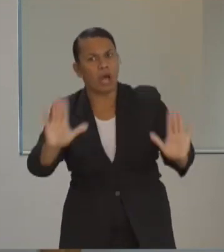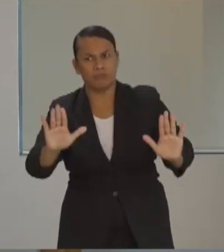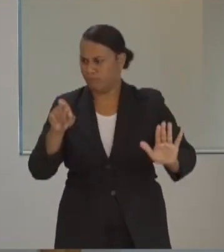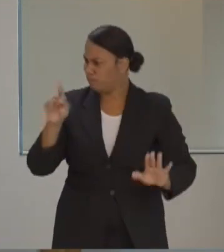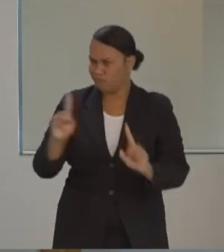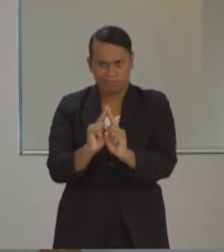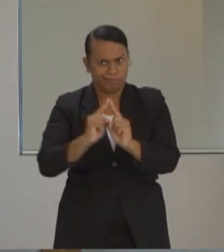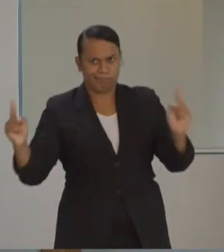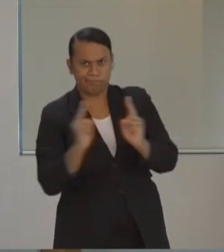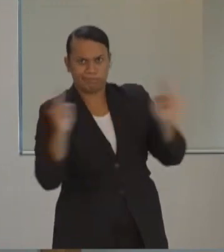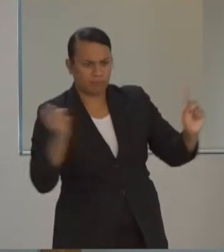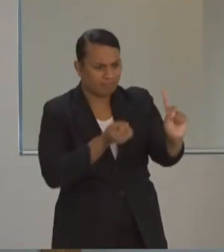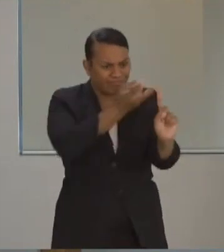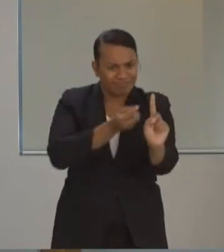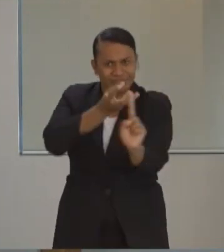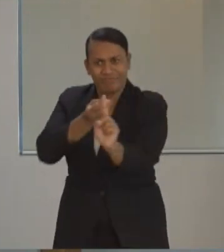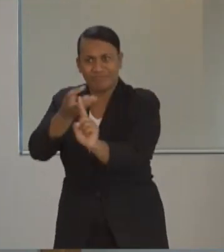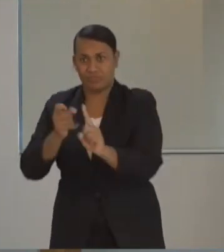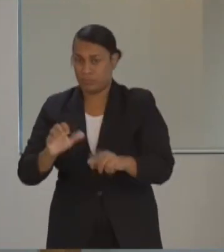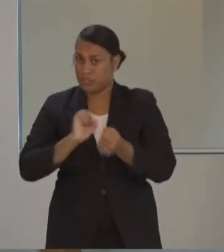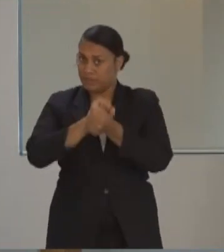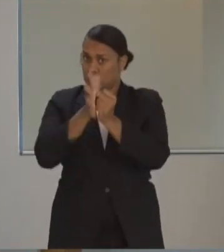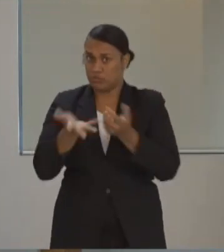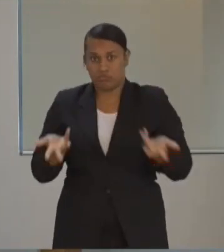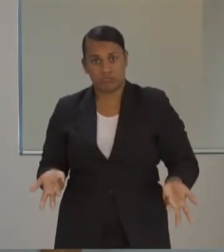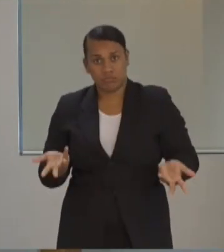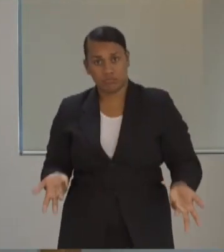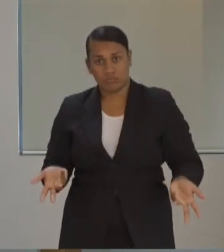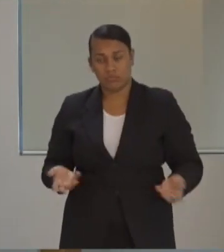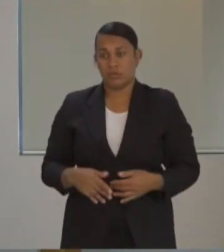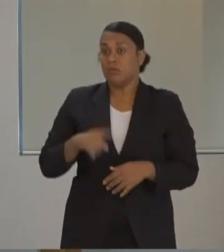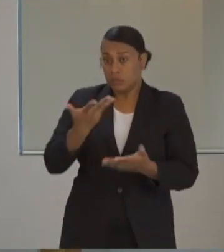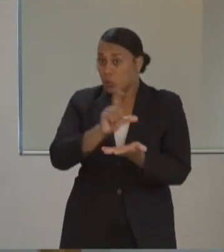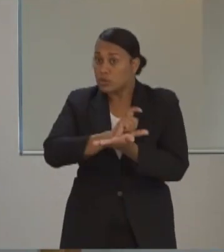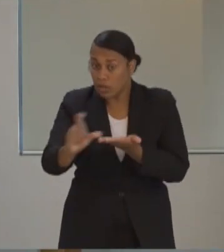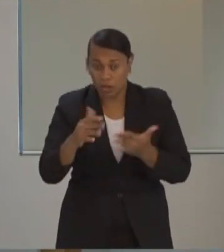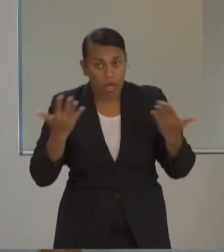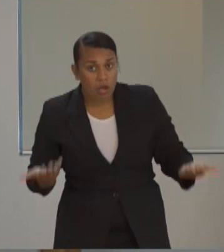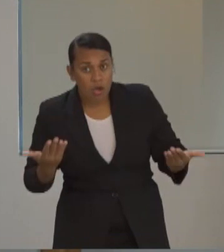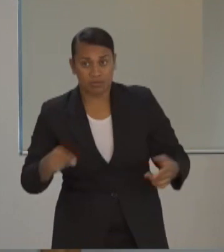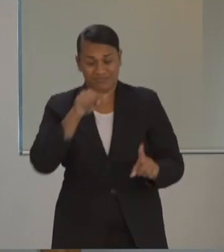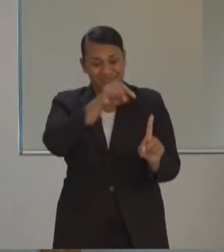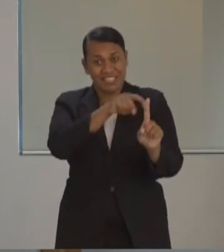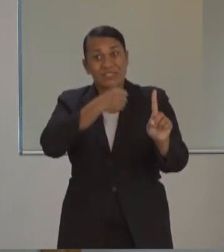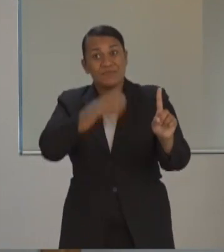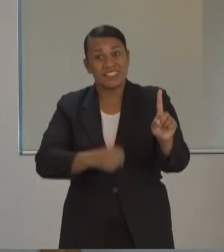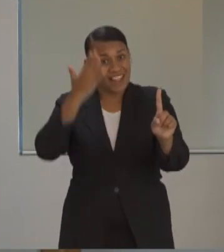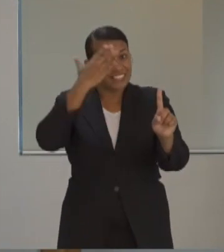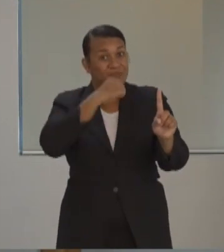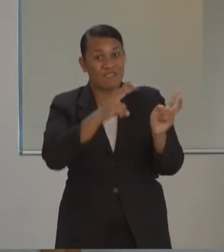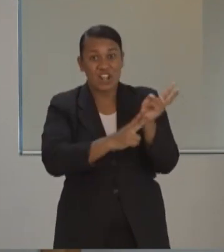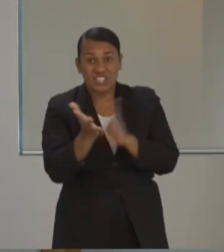spreads the deadly coronavirus. It's clear Mr. Mainilala knew